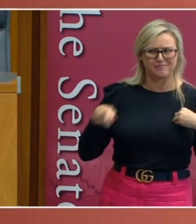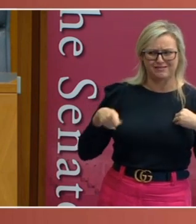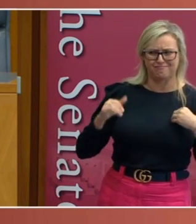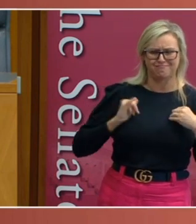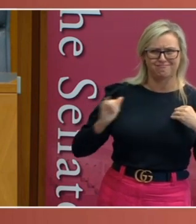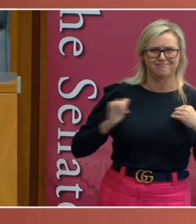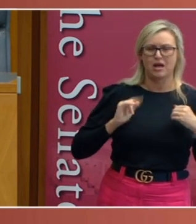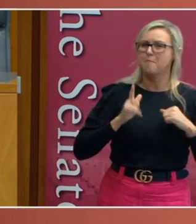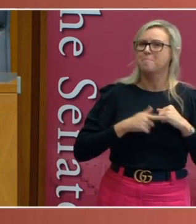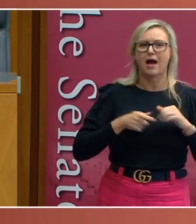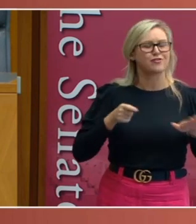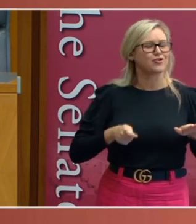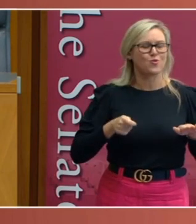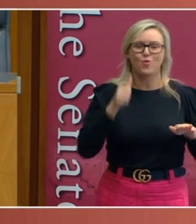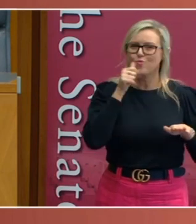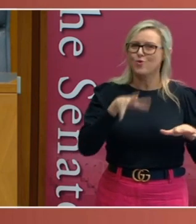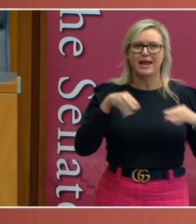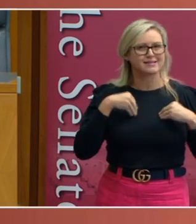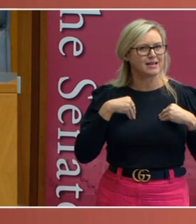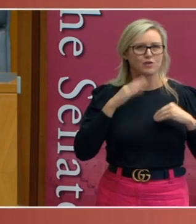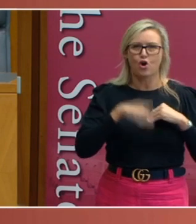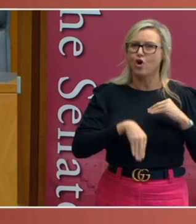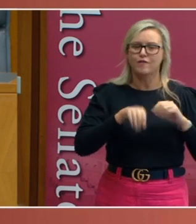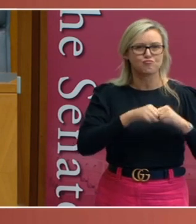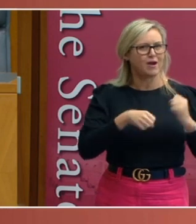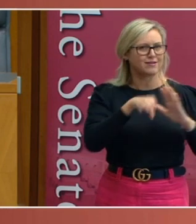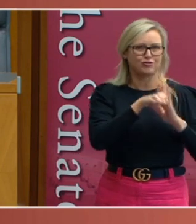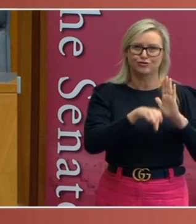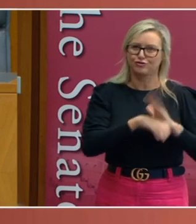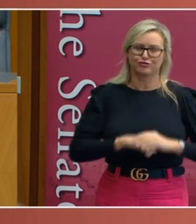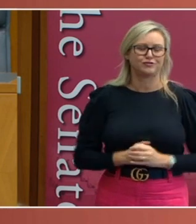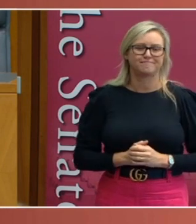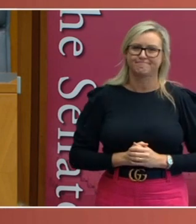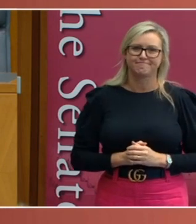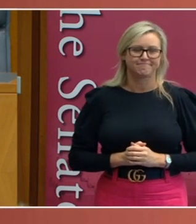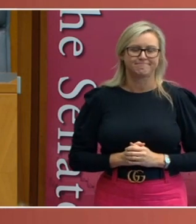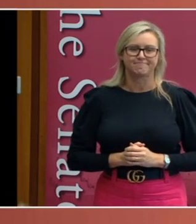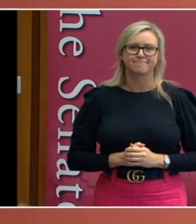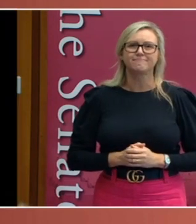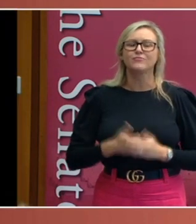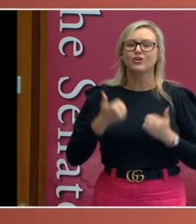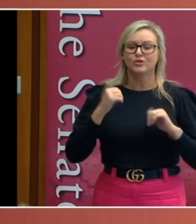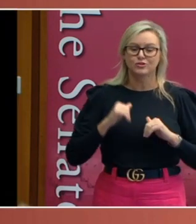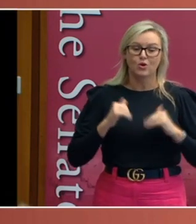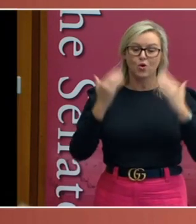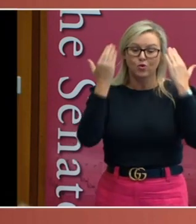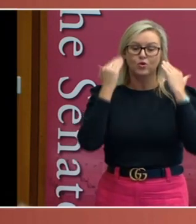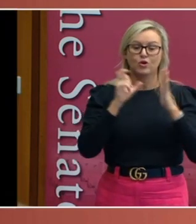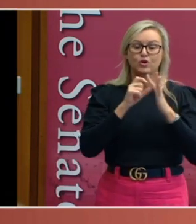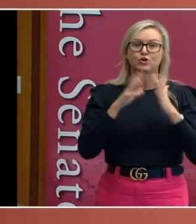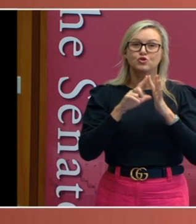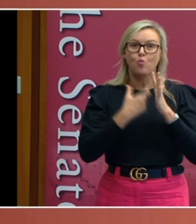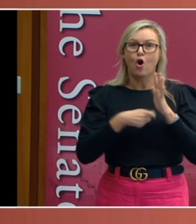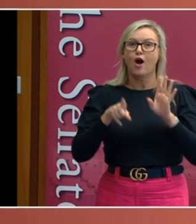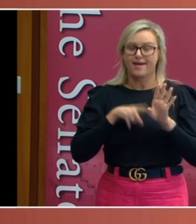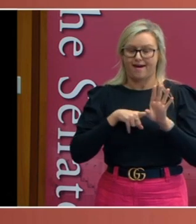not sympathetic to the constitutional arguments that were made. Chief Justice Dwyer, with whom the rest of the court